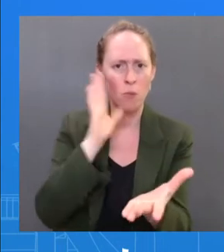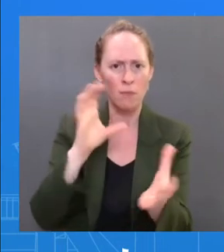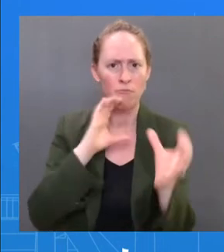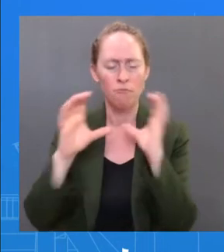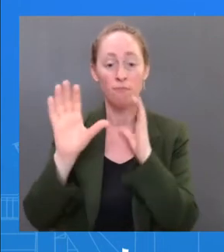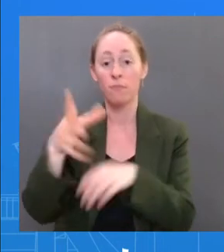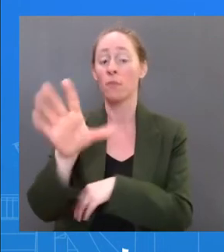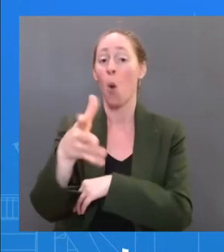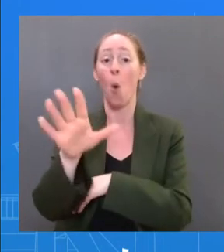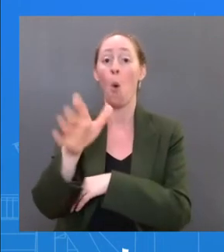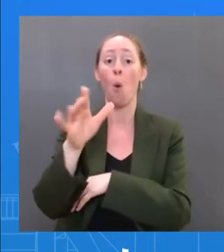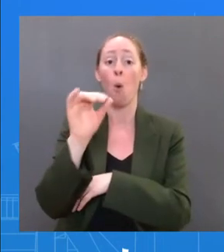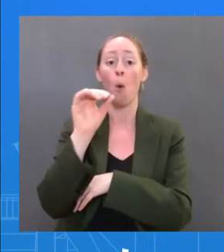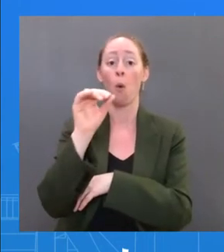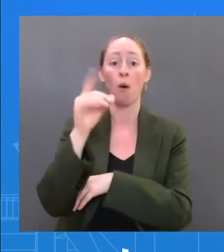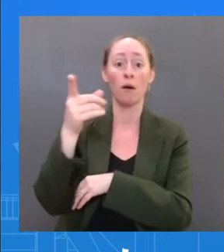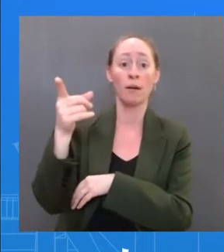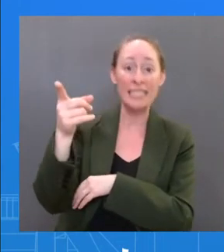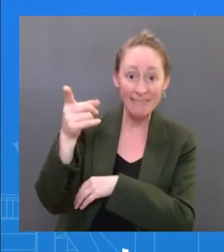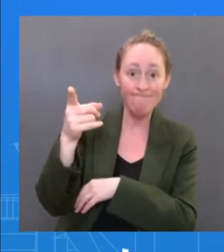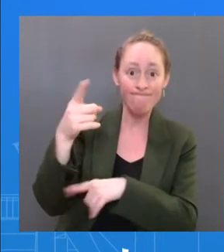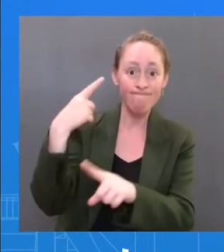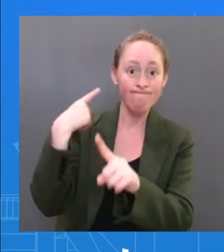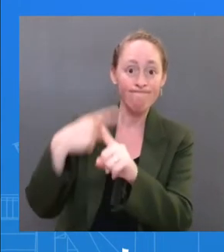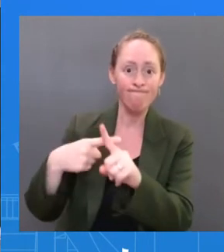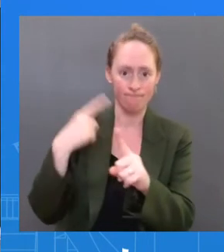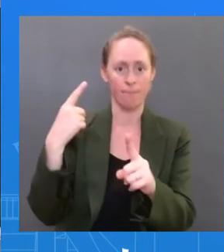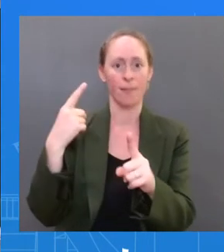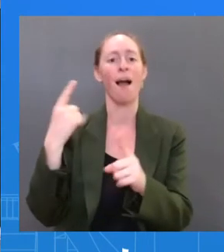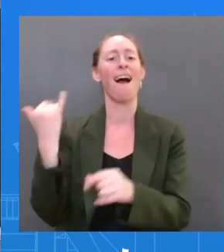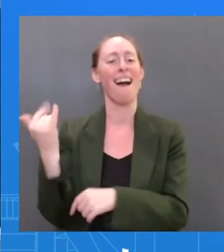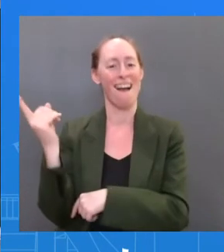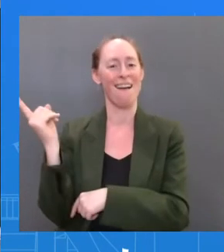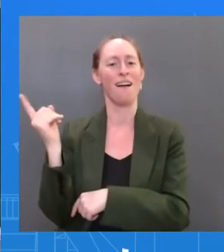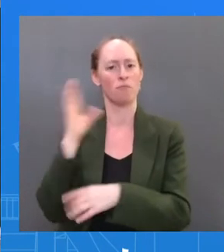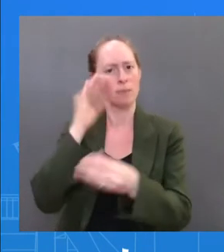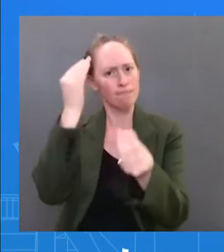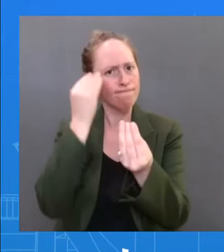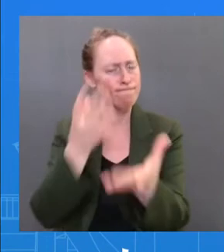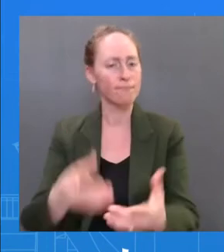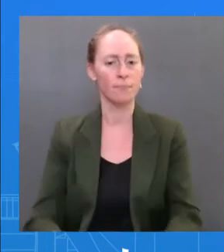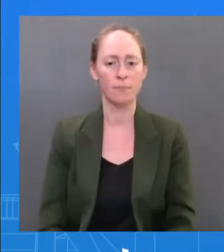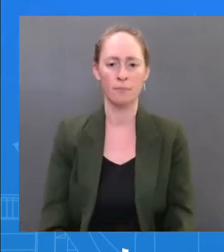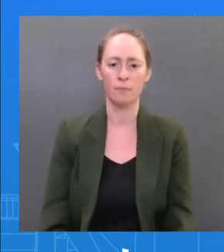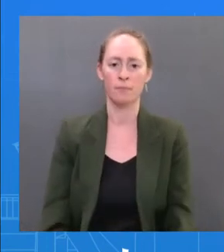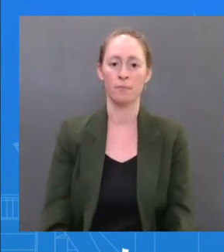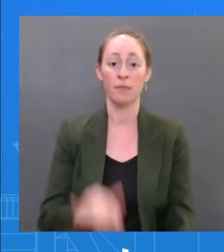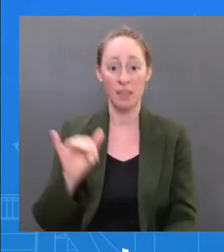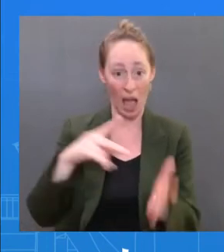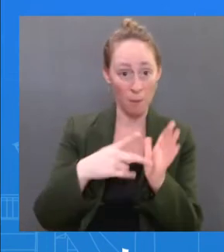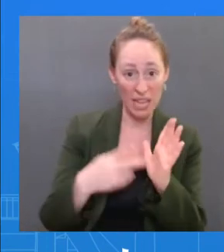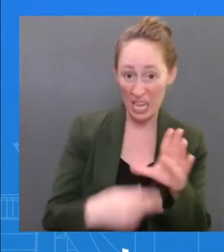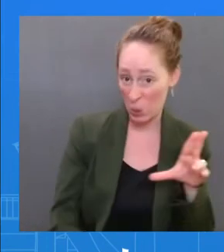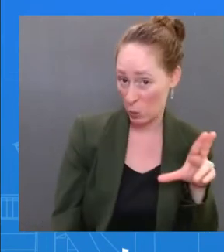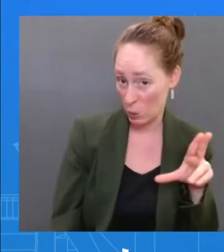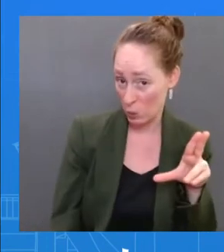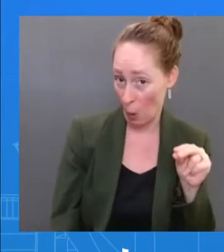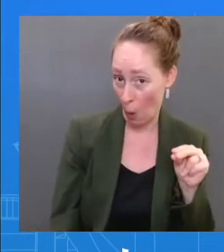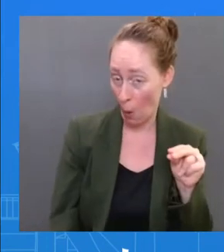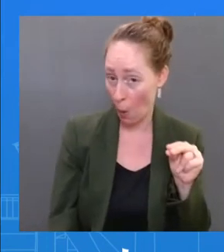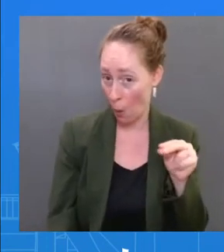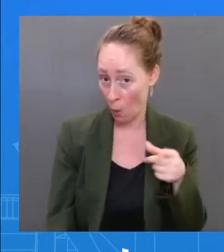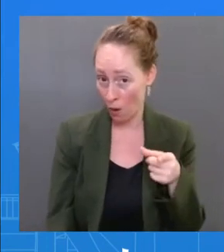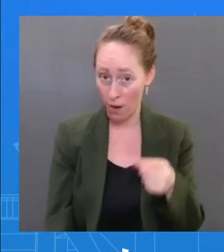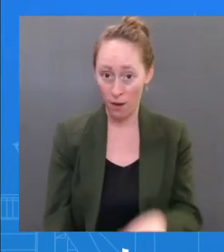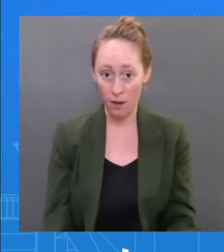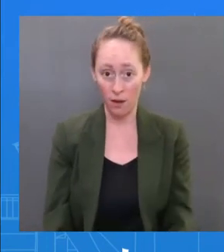you supposed to assume that because we didn't hear from you that that's a no? Dr. That's not what I'm saying. I am saying that we, when there is a